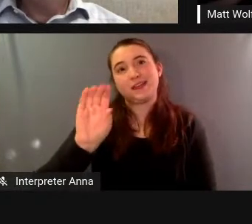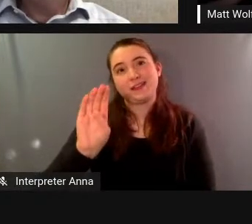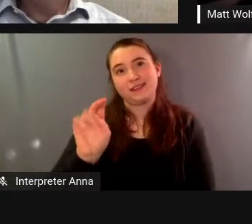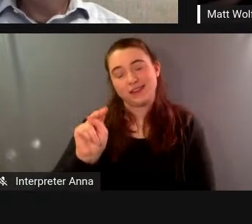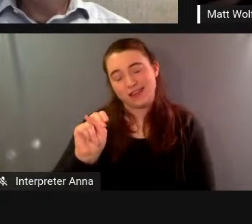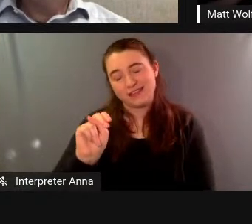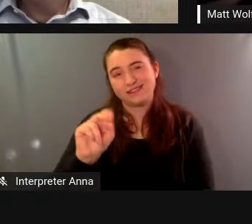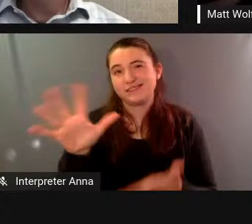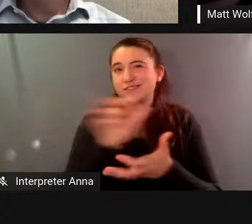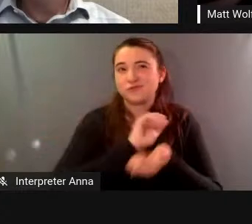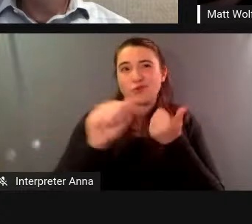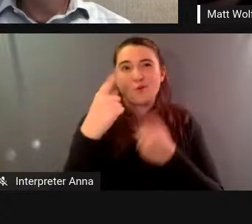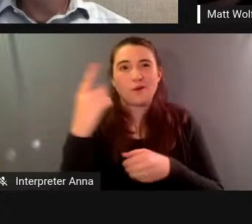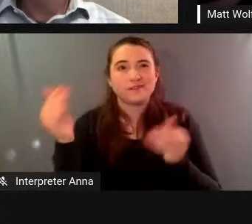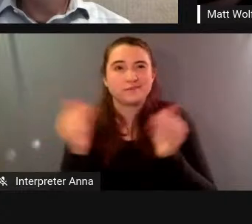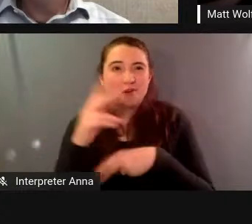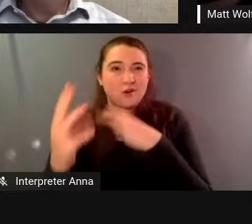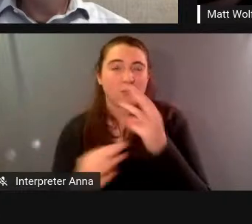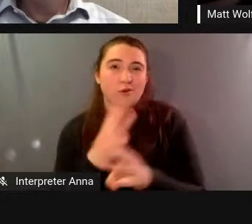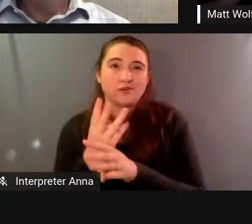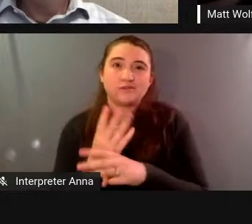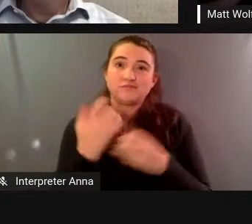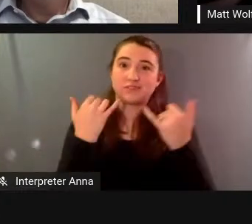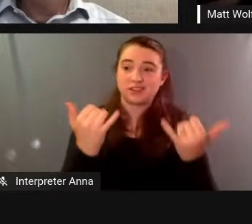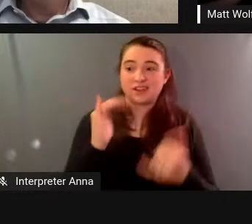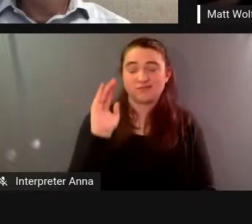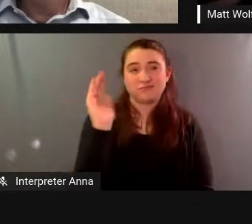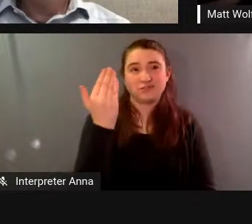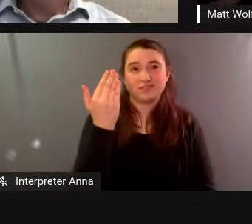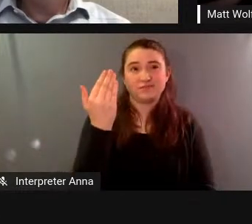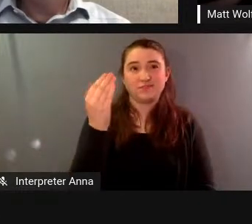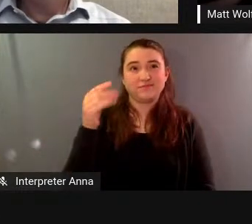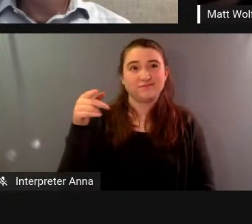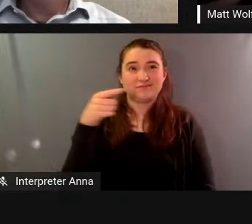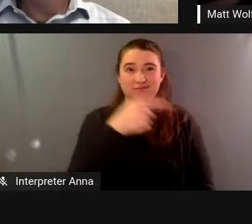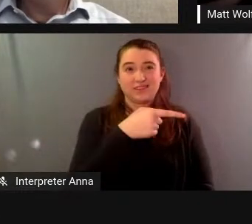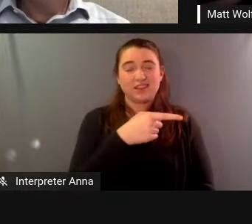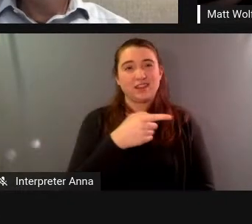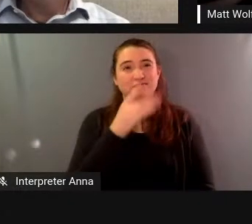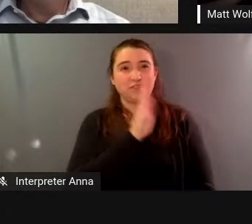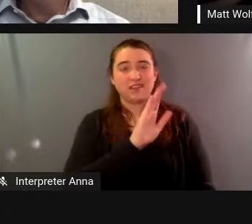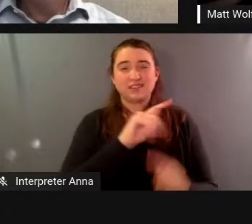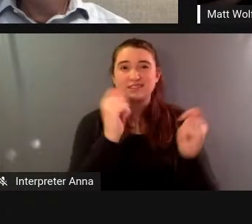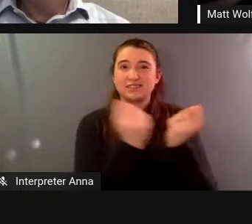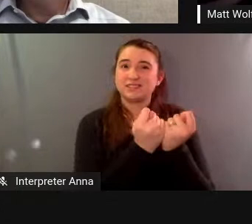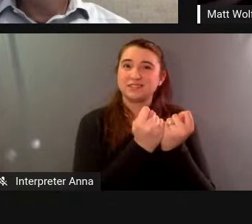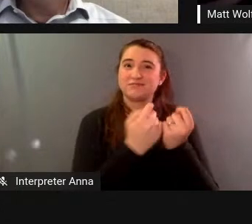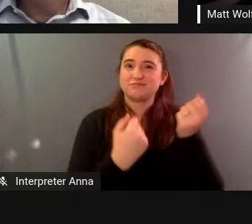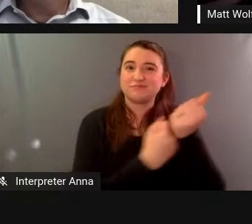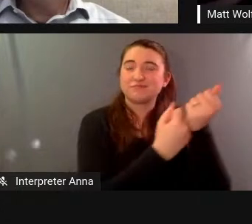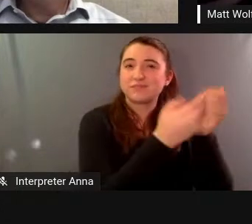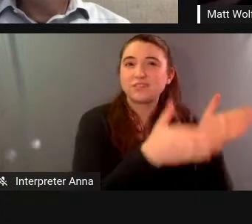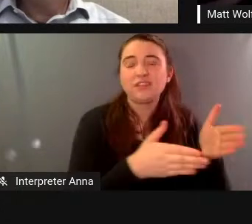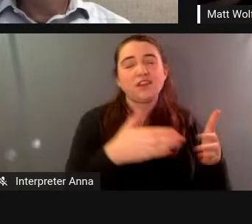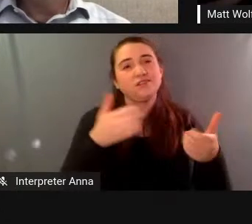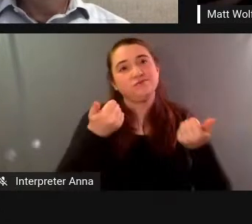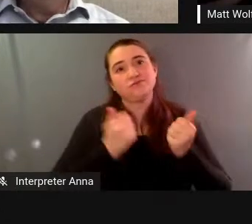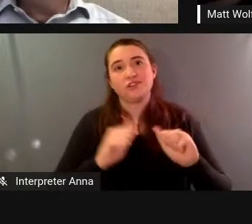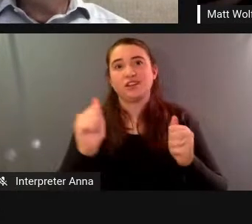world and now apparently he and his allies are working on destroying the the large world the one that we all live in